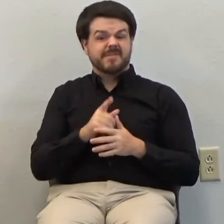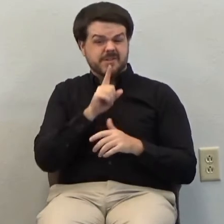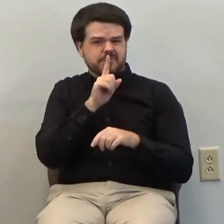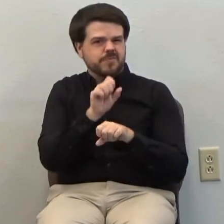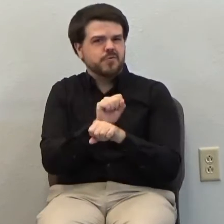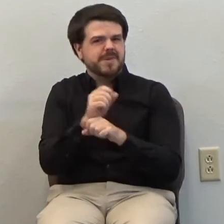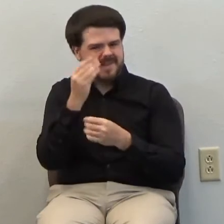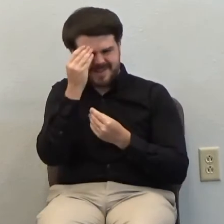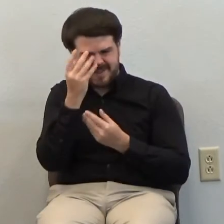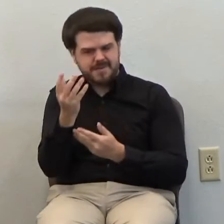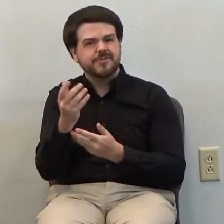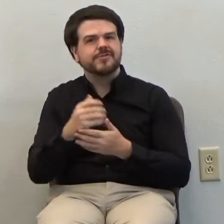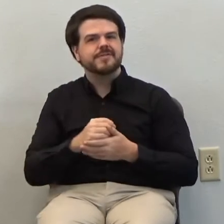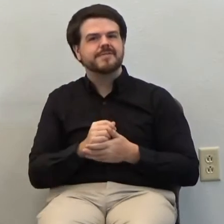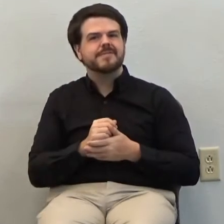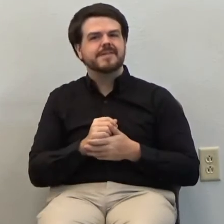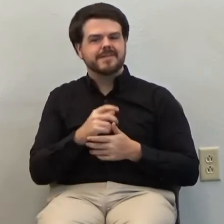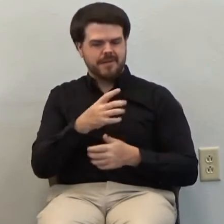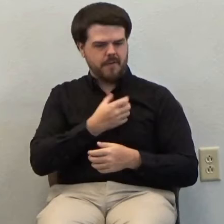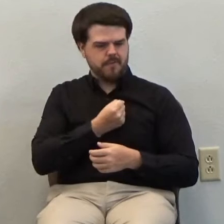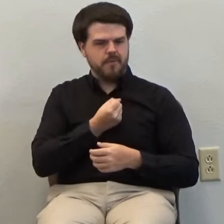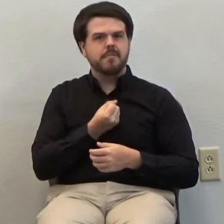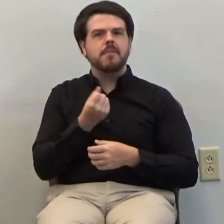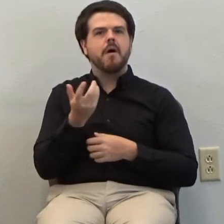It's true. We're not hiding anything.